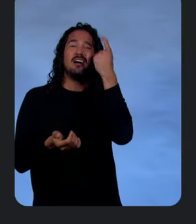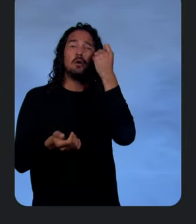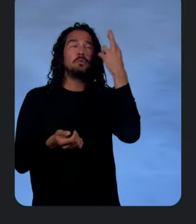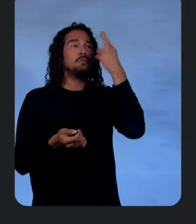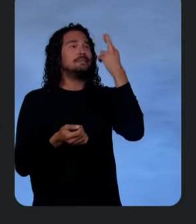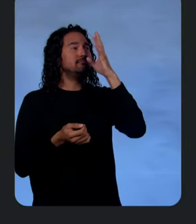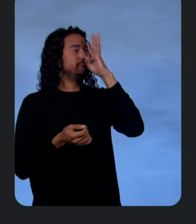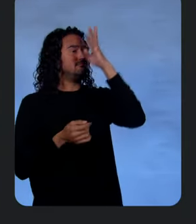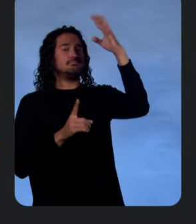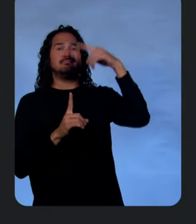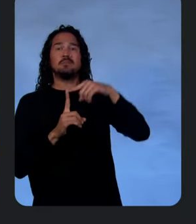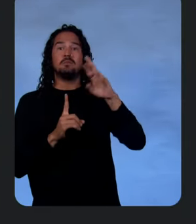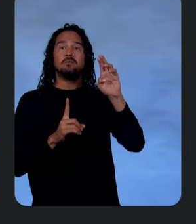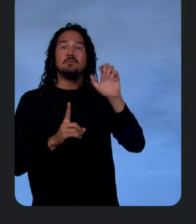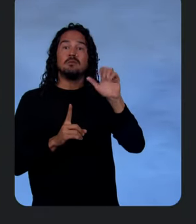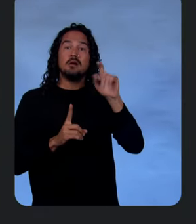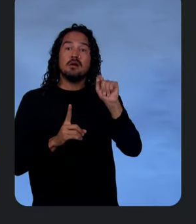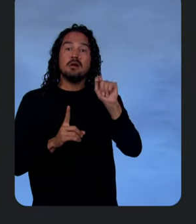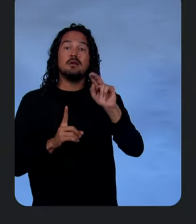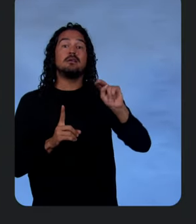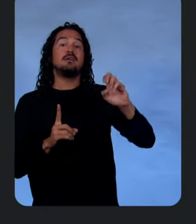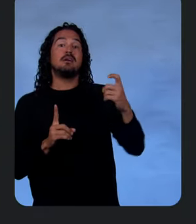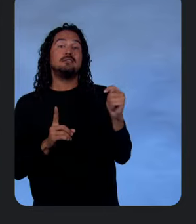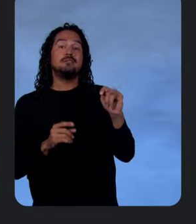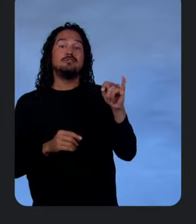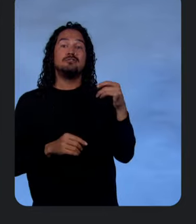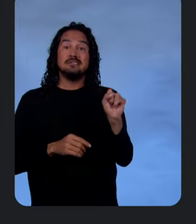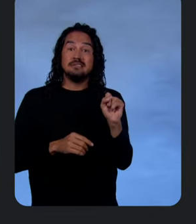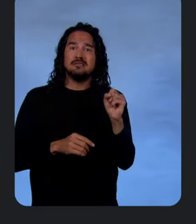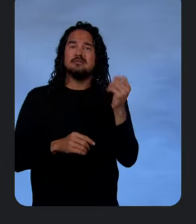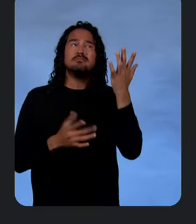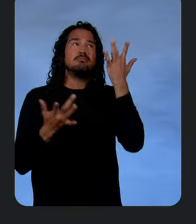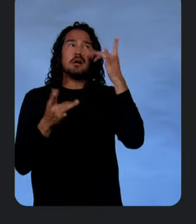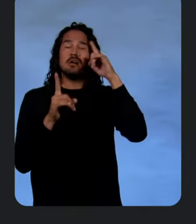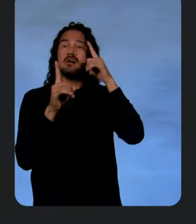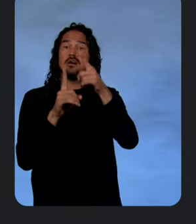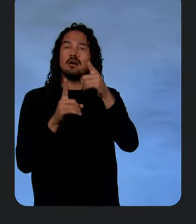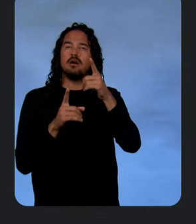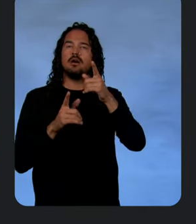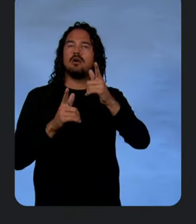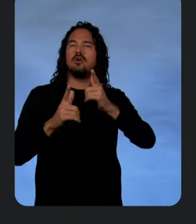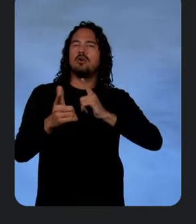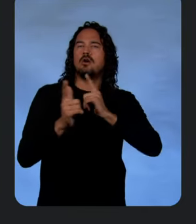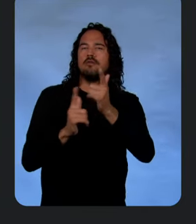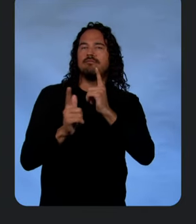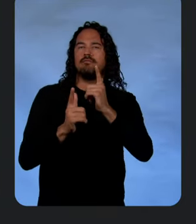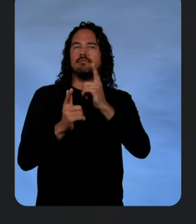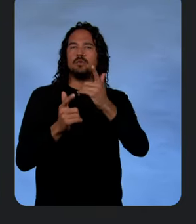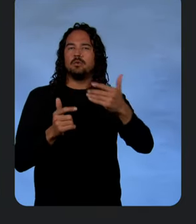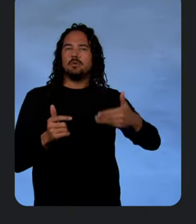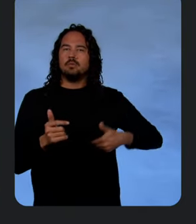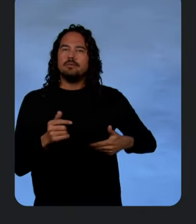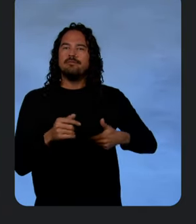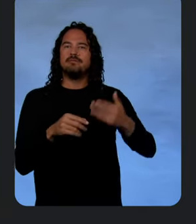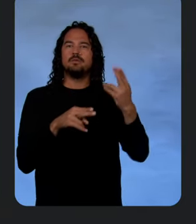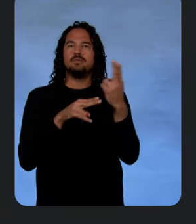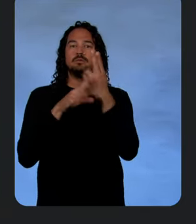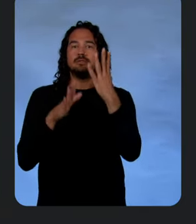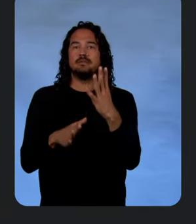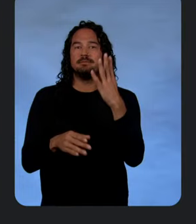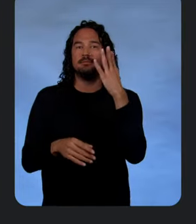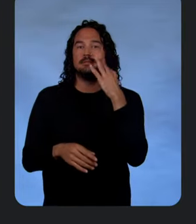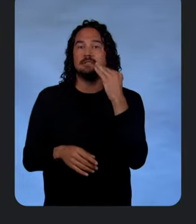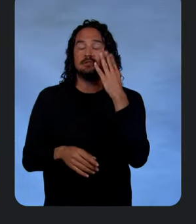technologies like React and Next.js is to make interactive, intuitive user experiences. With the Vercel AI SDK,